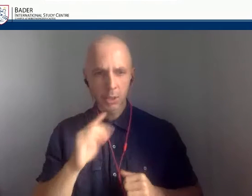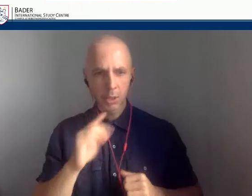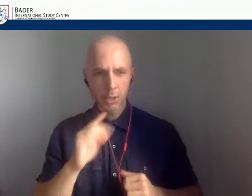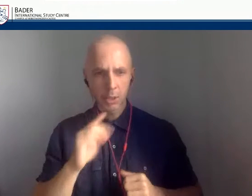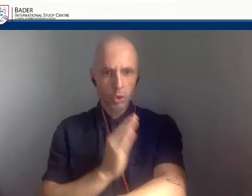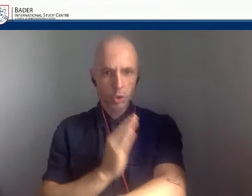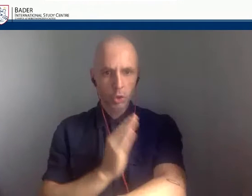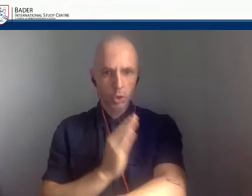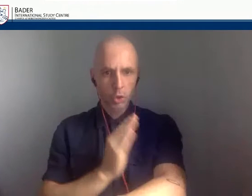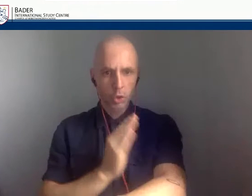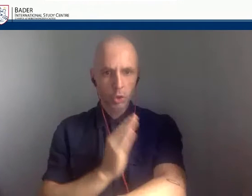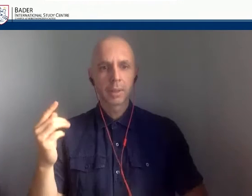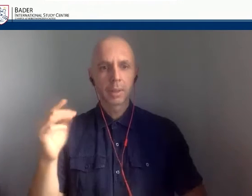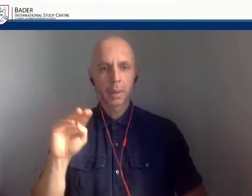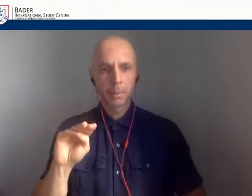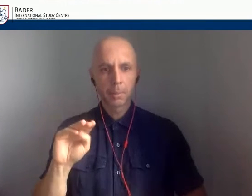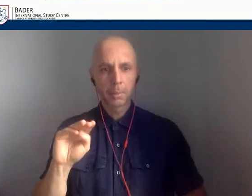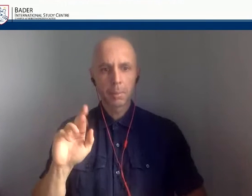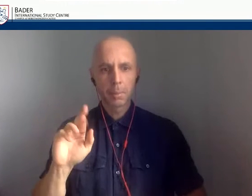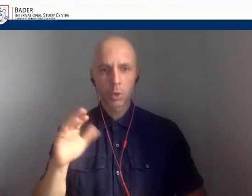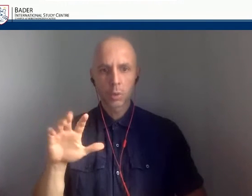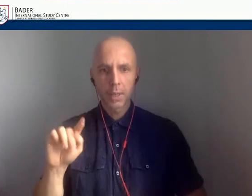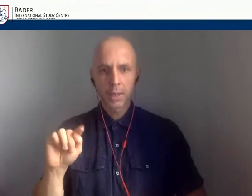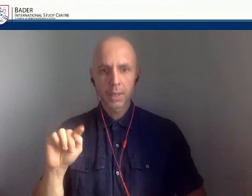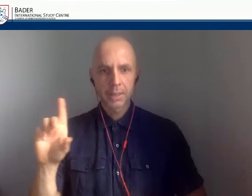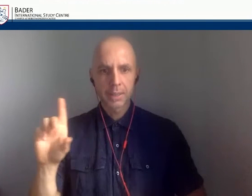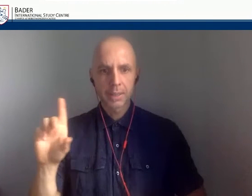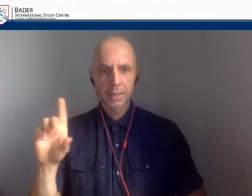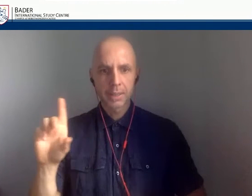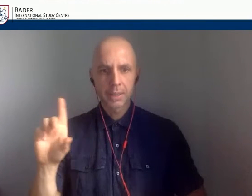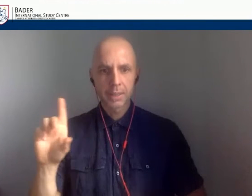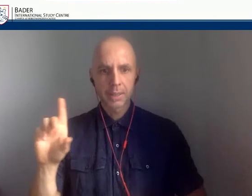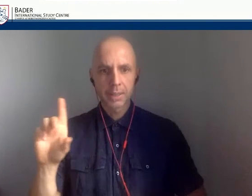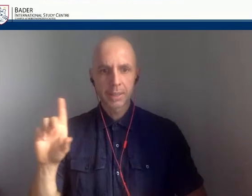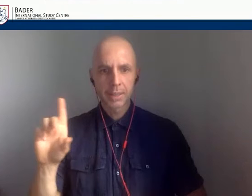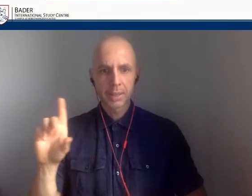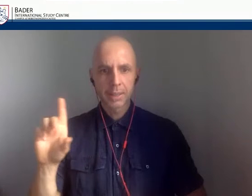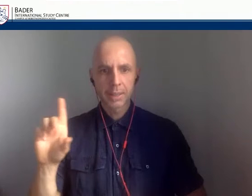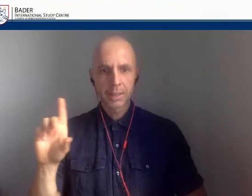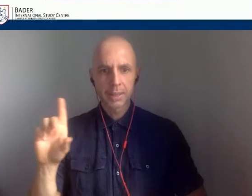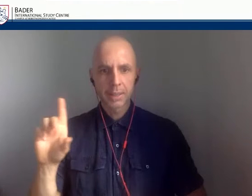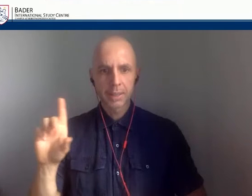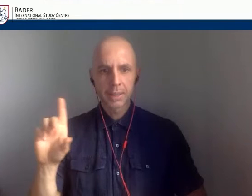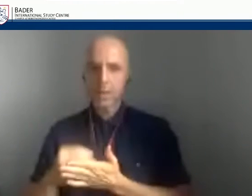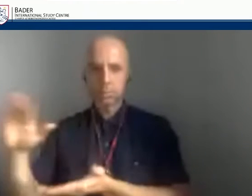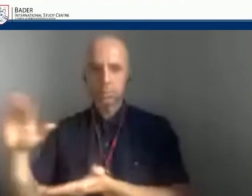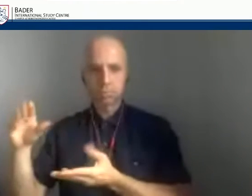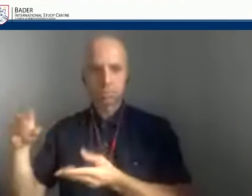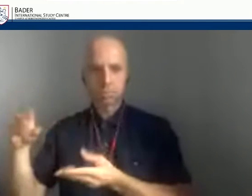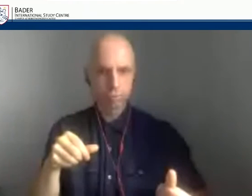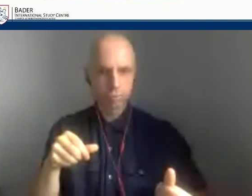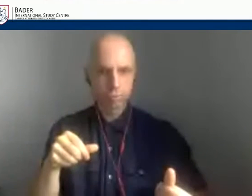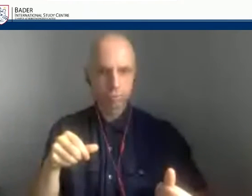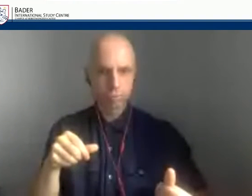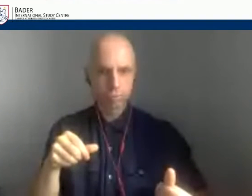back into the castle to renovate it and make it seem very new. So even in the 1600s, it's already